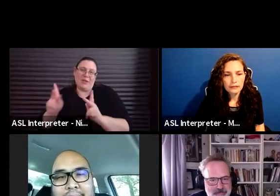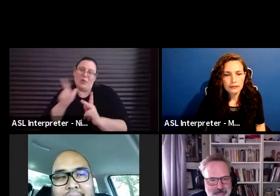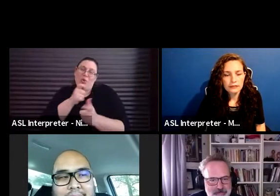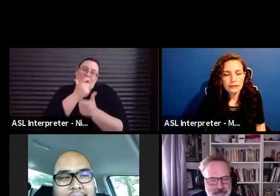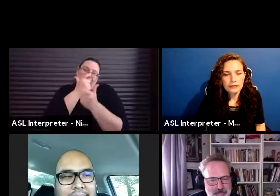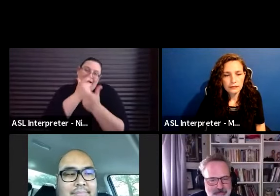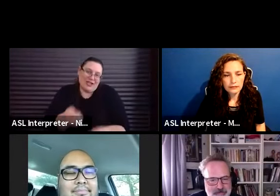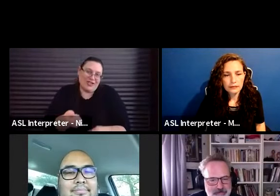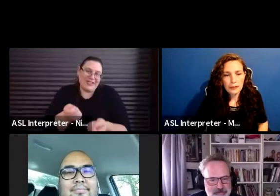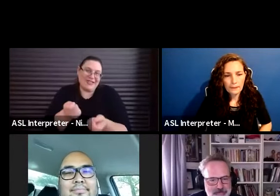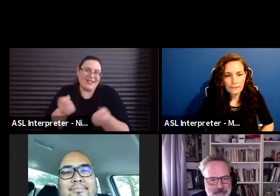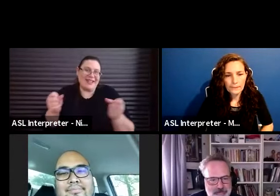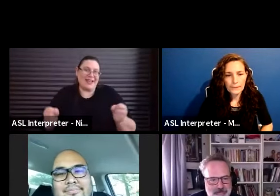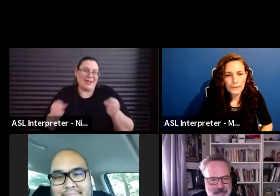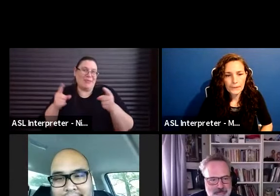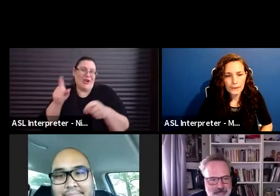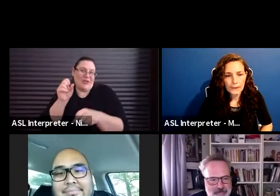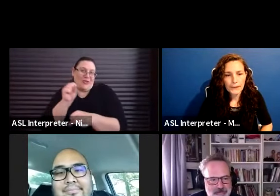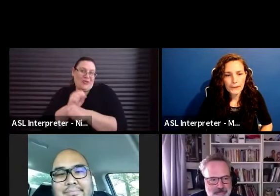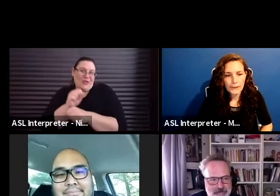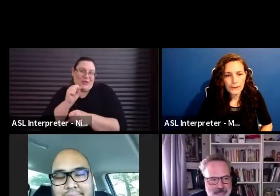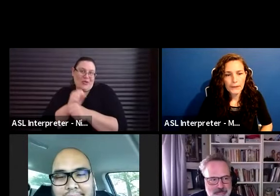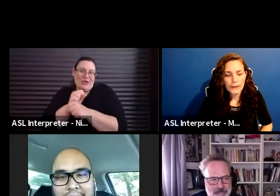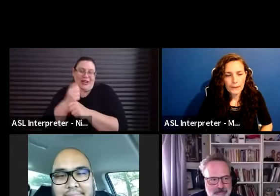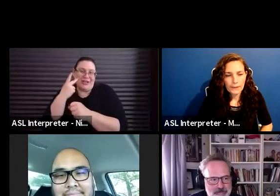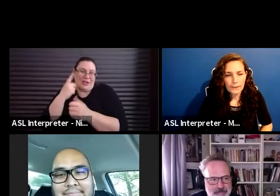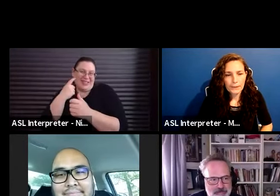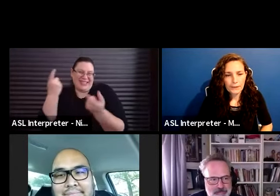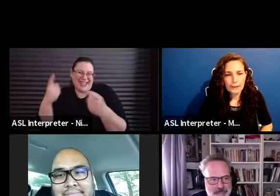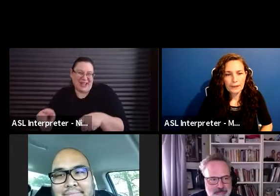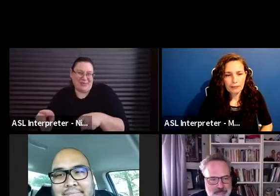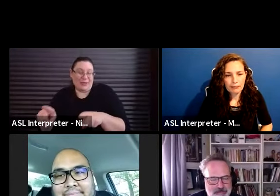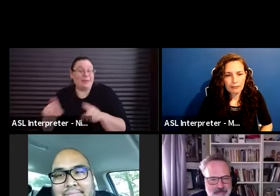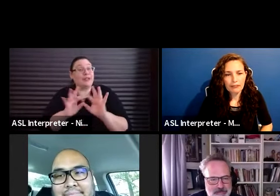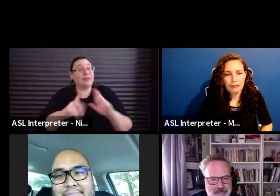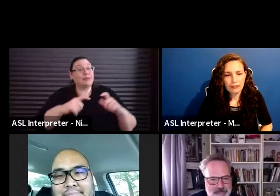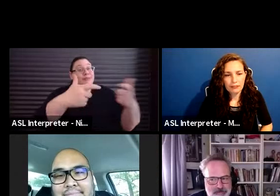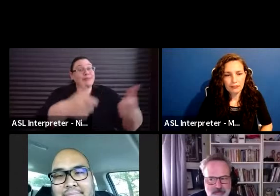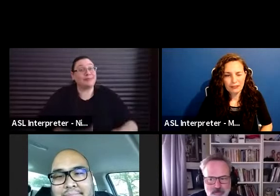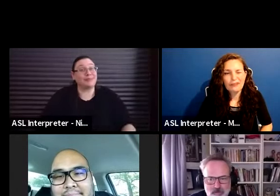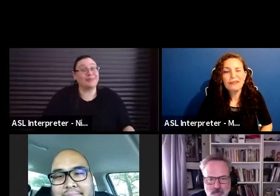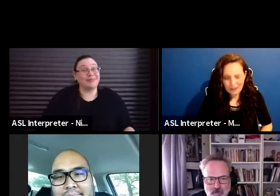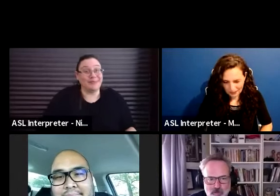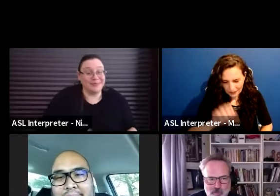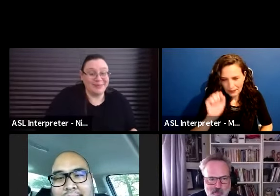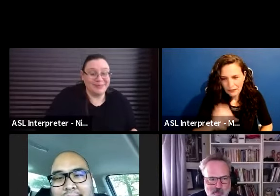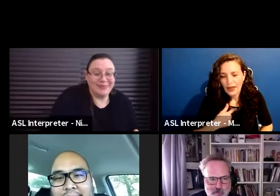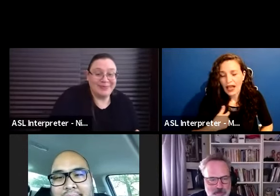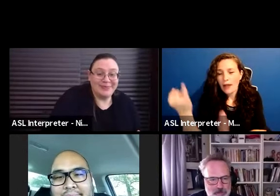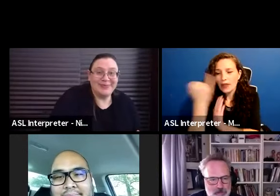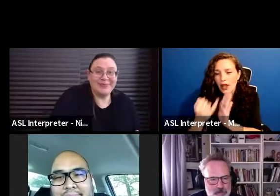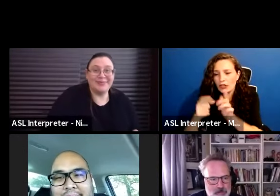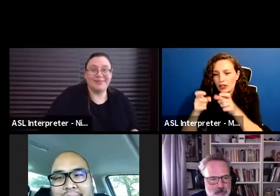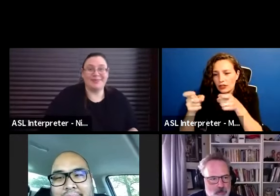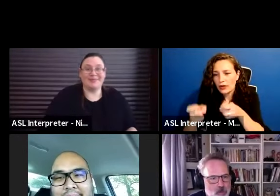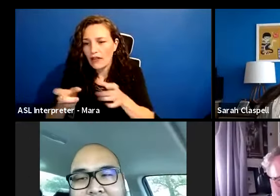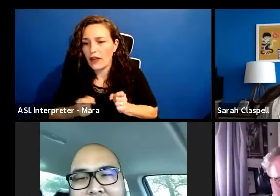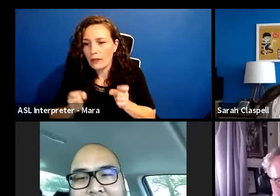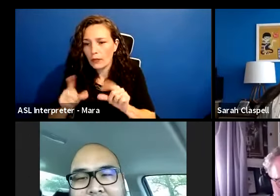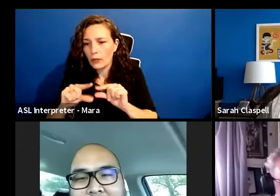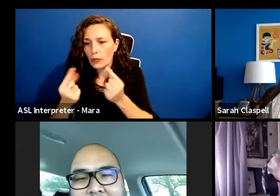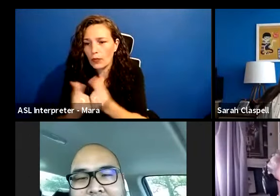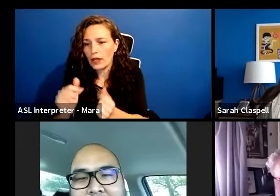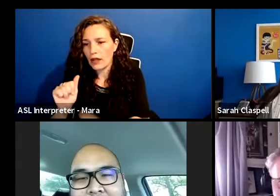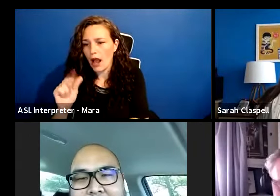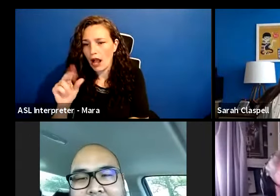in improv and saw what you just did. So here is on the artistic director of an improv group in, uh, Augusta.